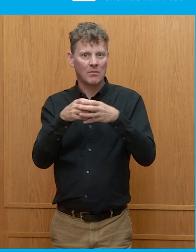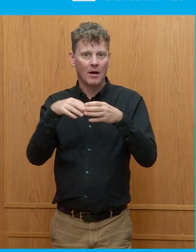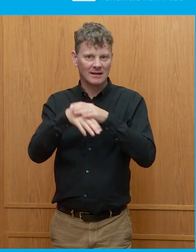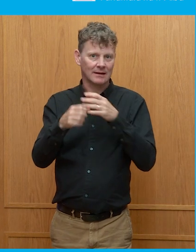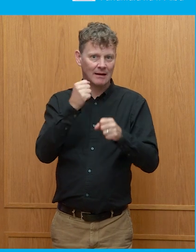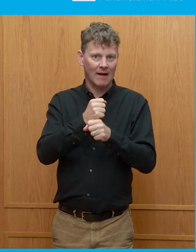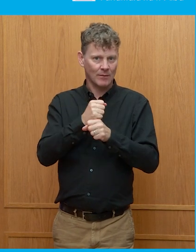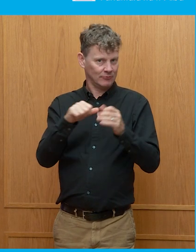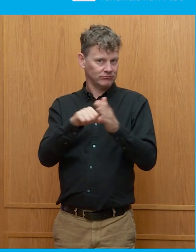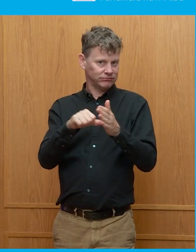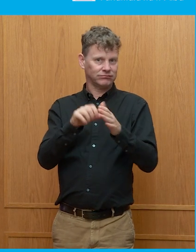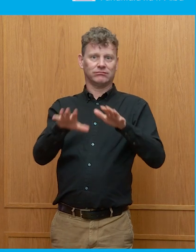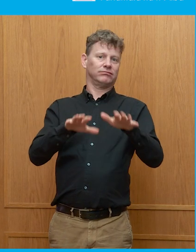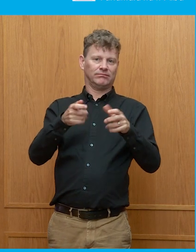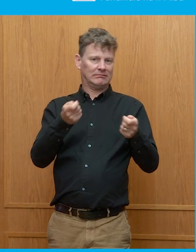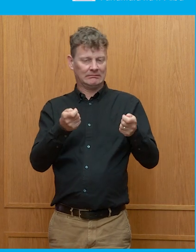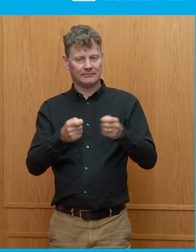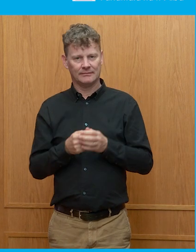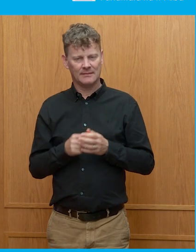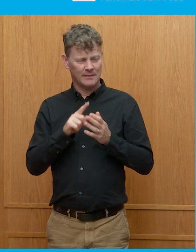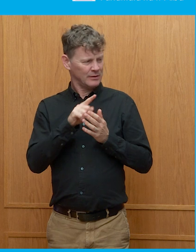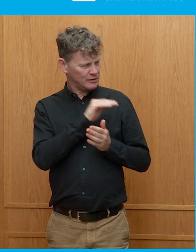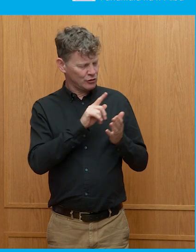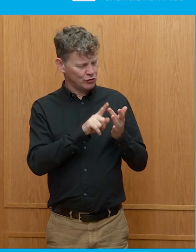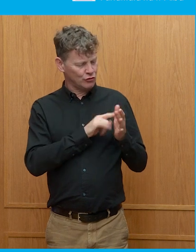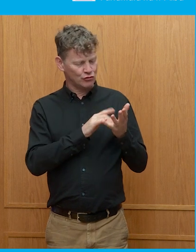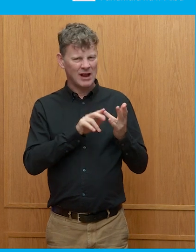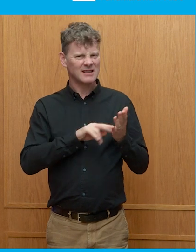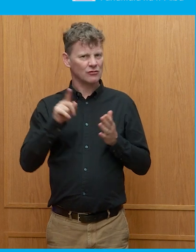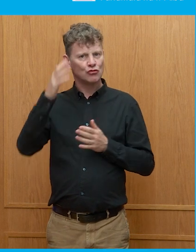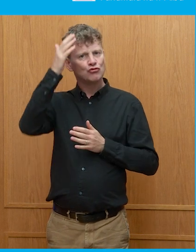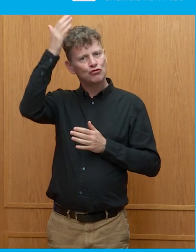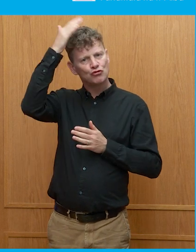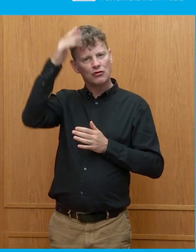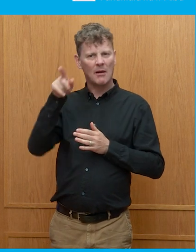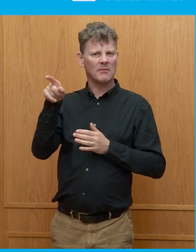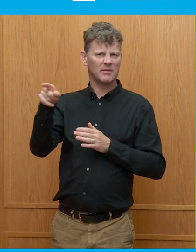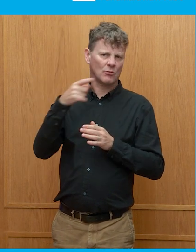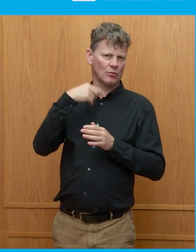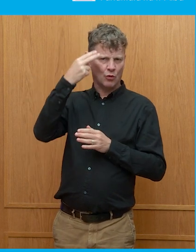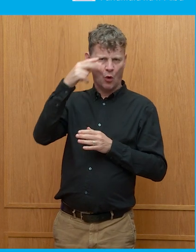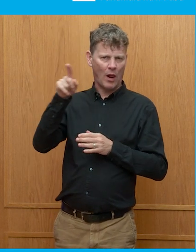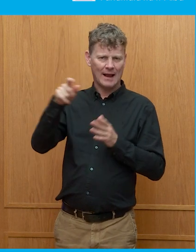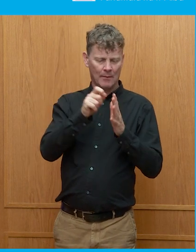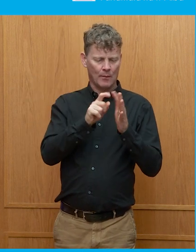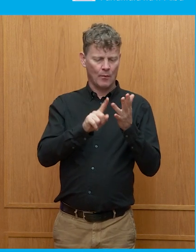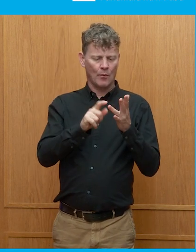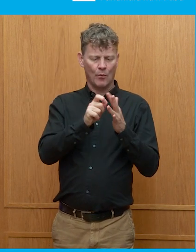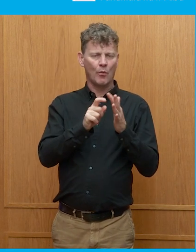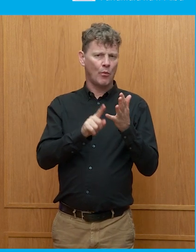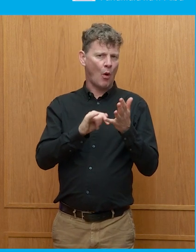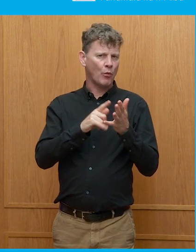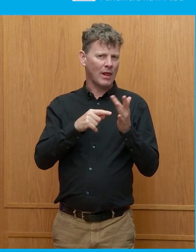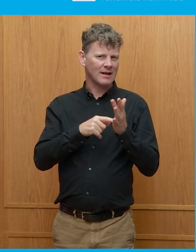suppose, therefore, we would characterise Trump in this kind of populist flavour. Let's for the moment just